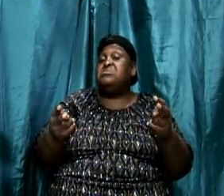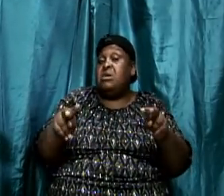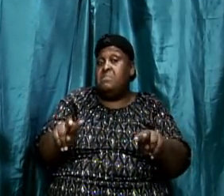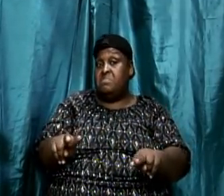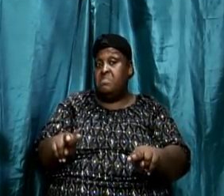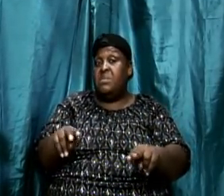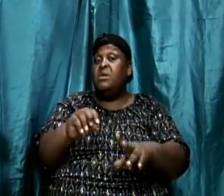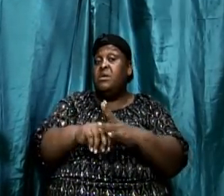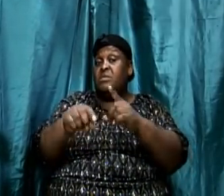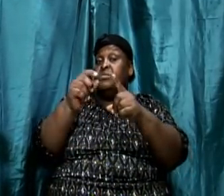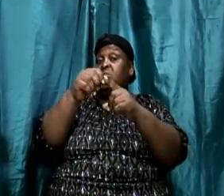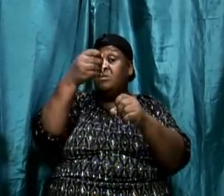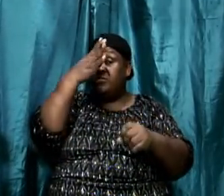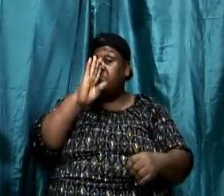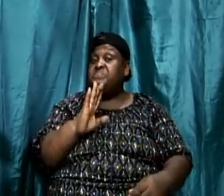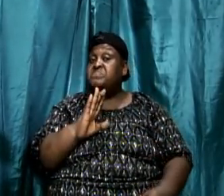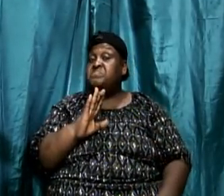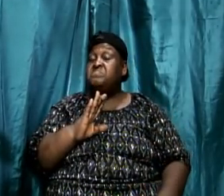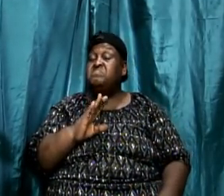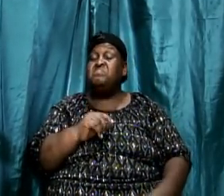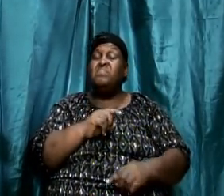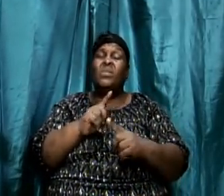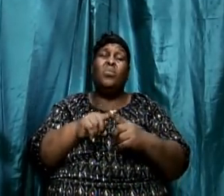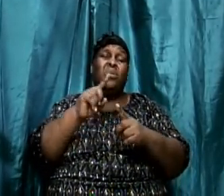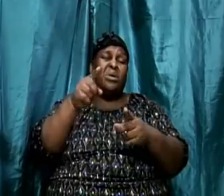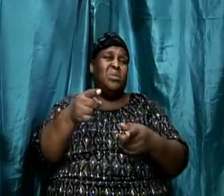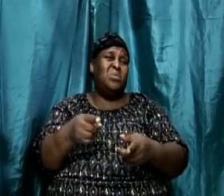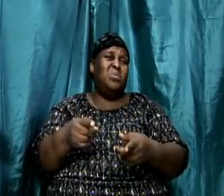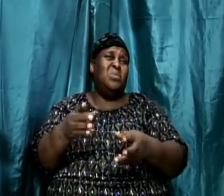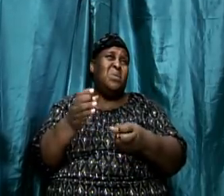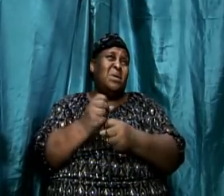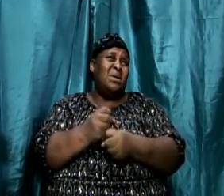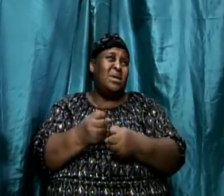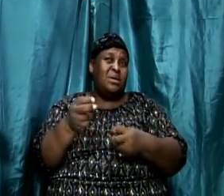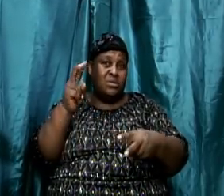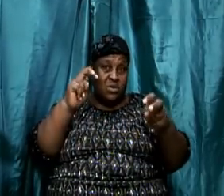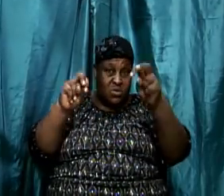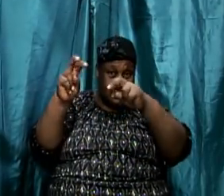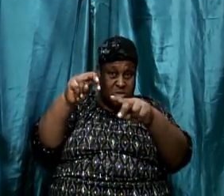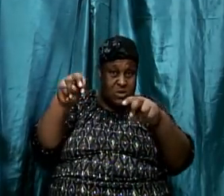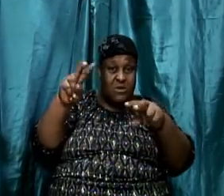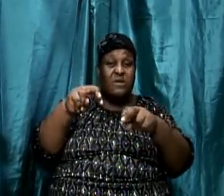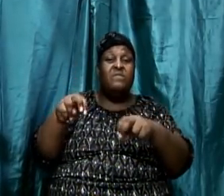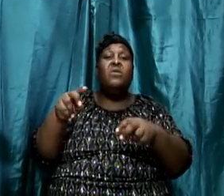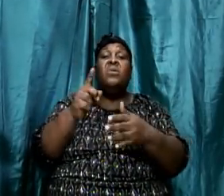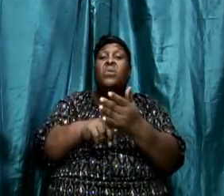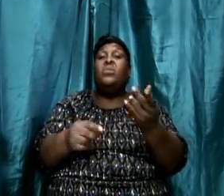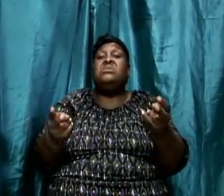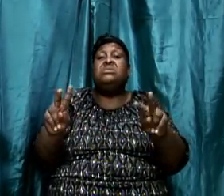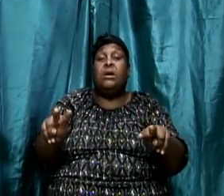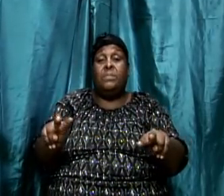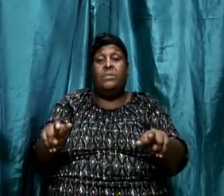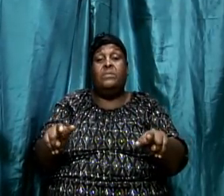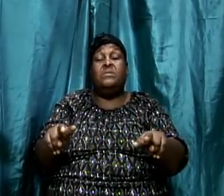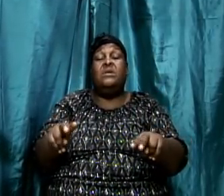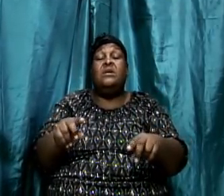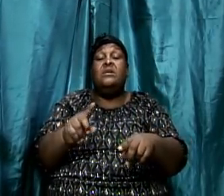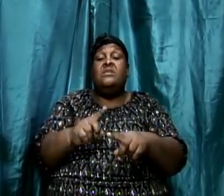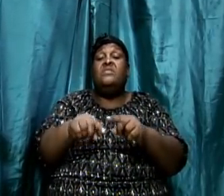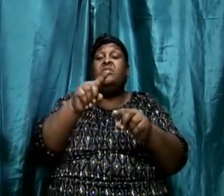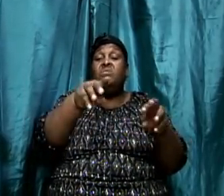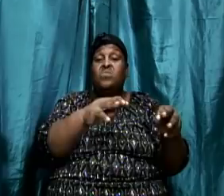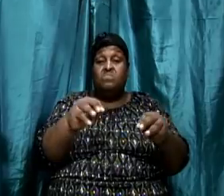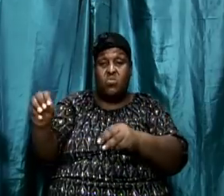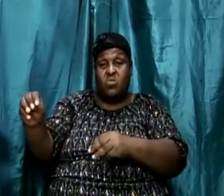Praise God. And trust me, when you get to observe what is taking place, as I said before, then you can move now into interpretation.